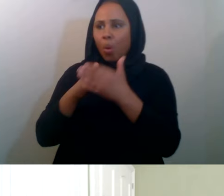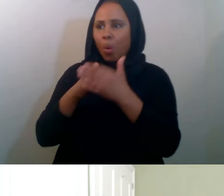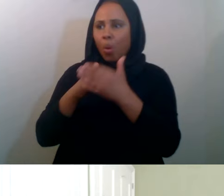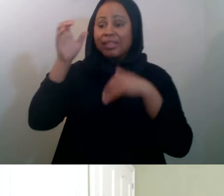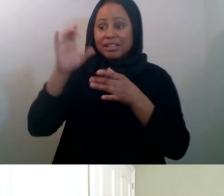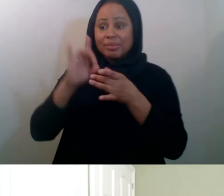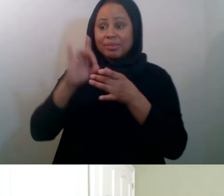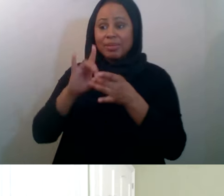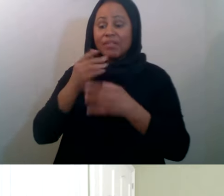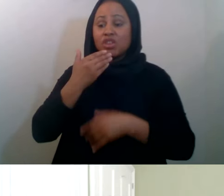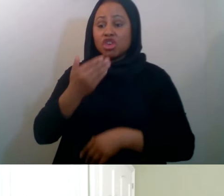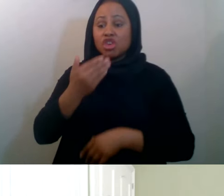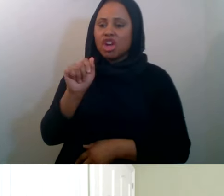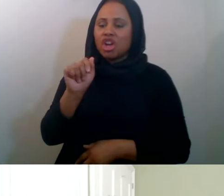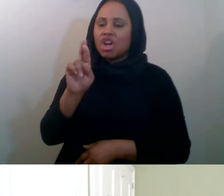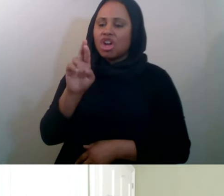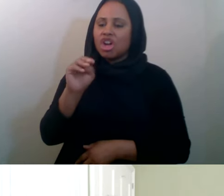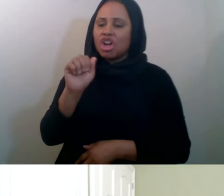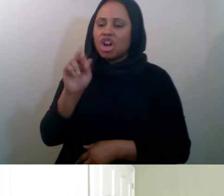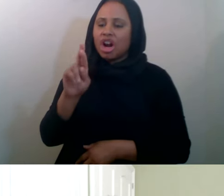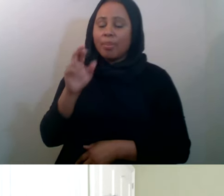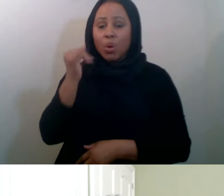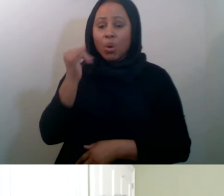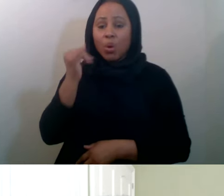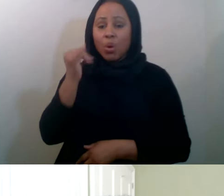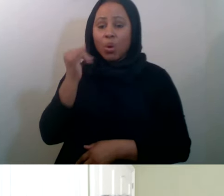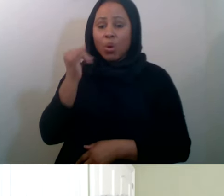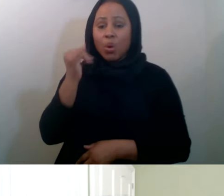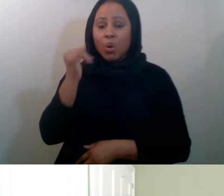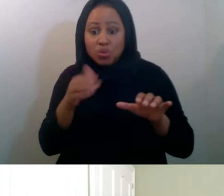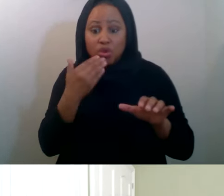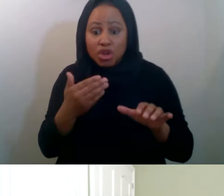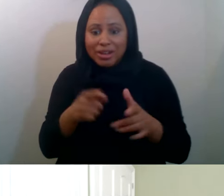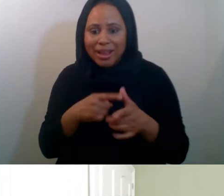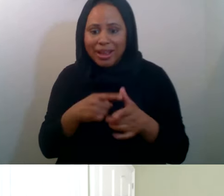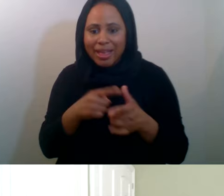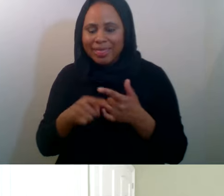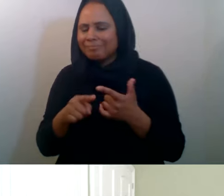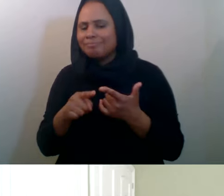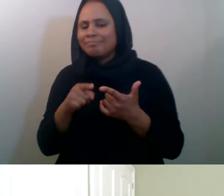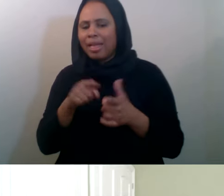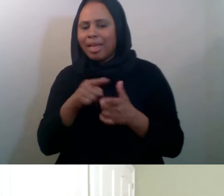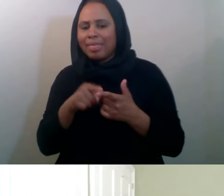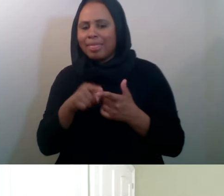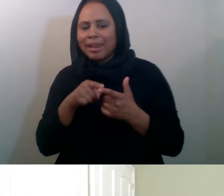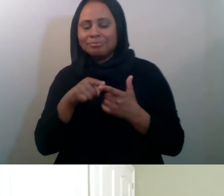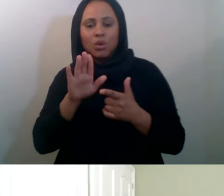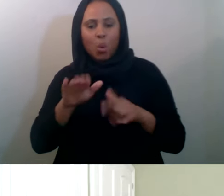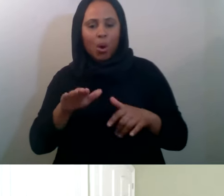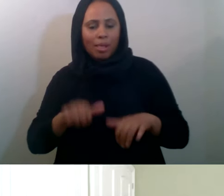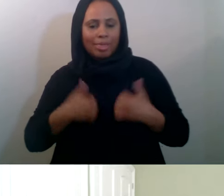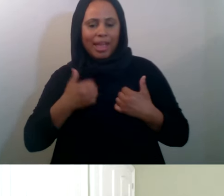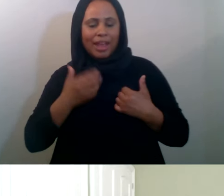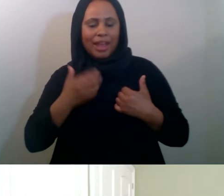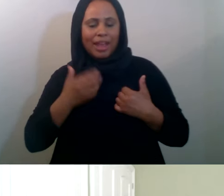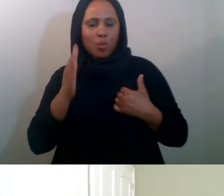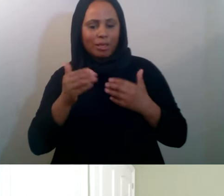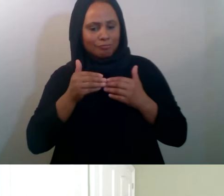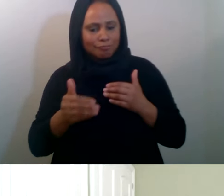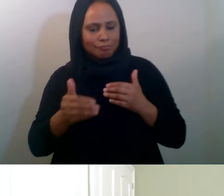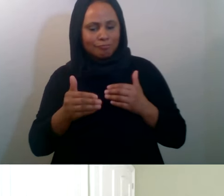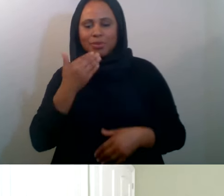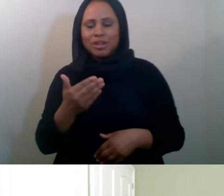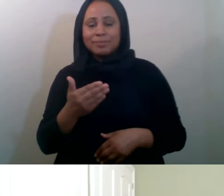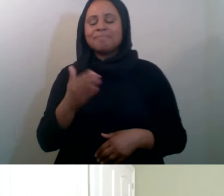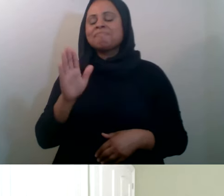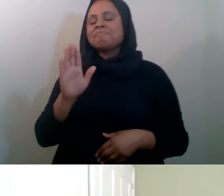or that, you know, doing good things will come back and, and, uh, serve you well is, I found it true to be very true in our work. And I'll